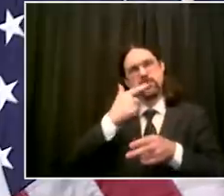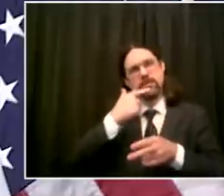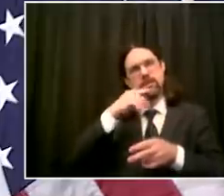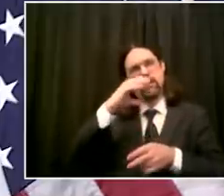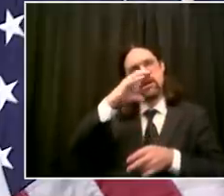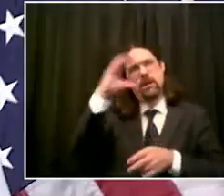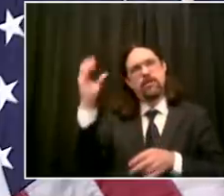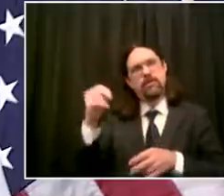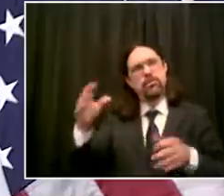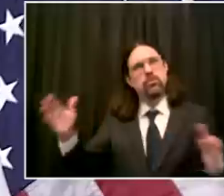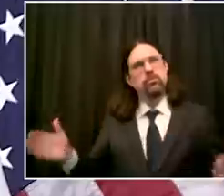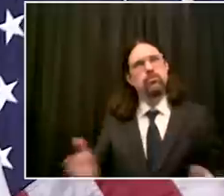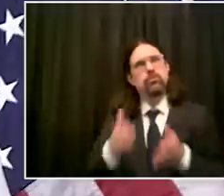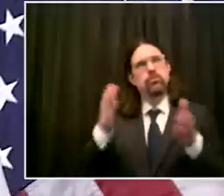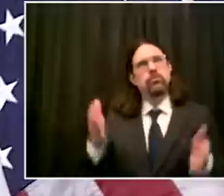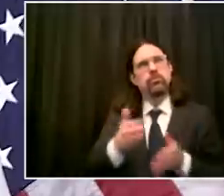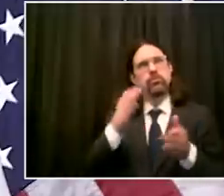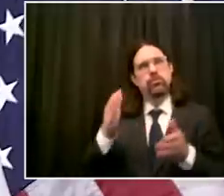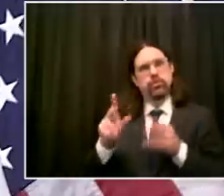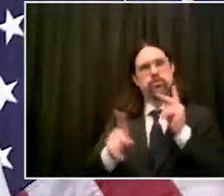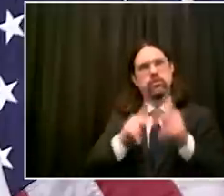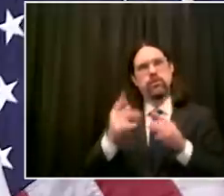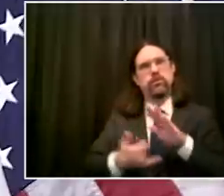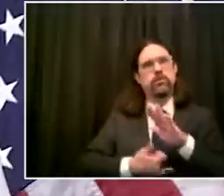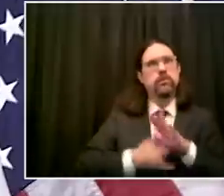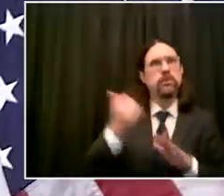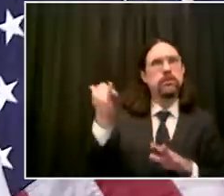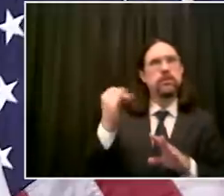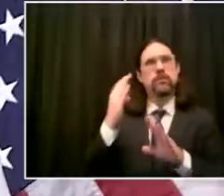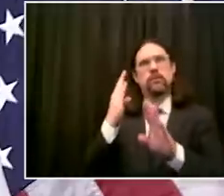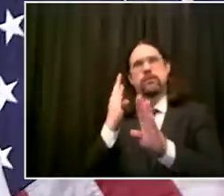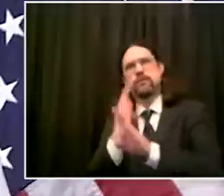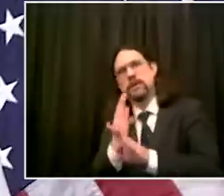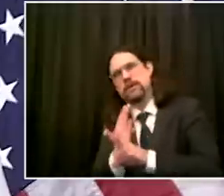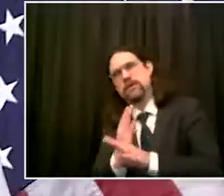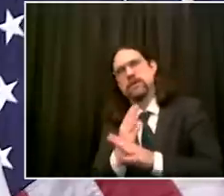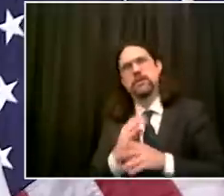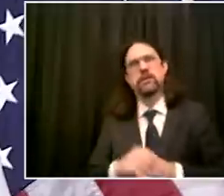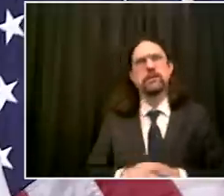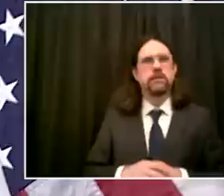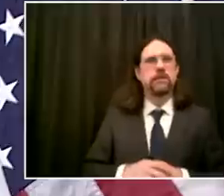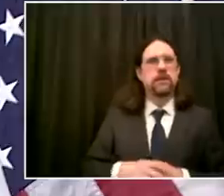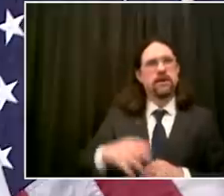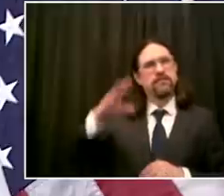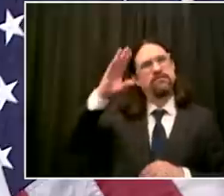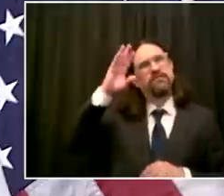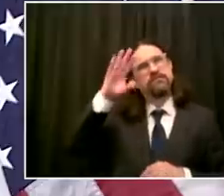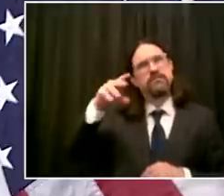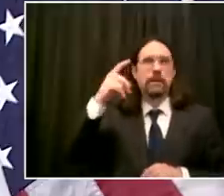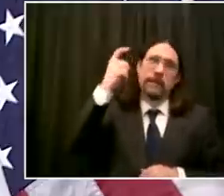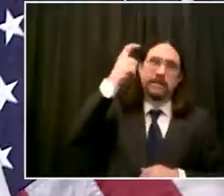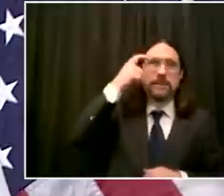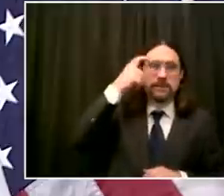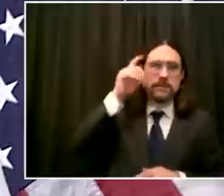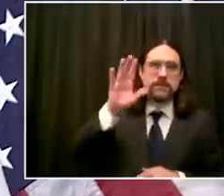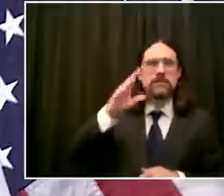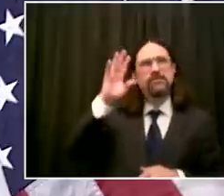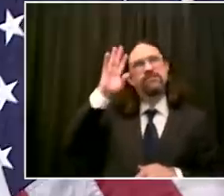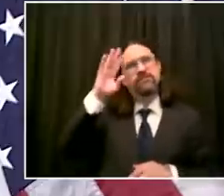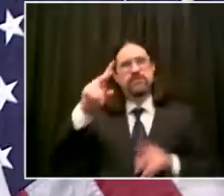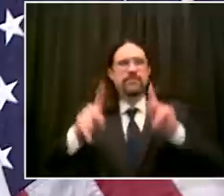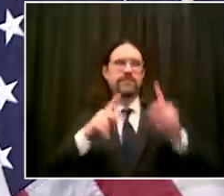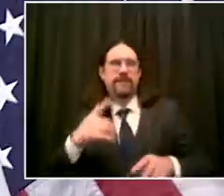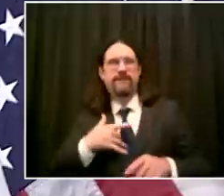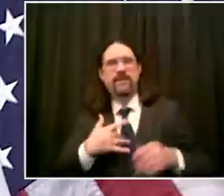for the opposite problem if everyone starts turning to cars that will create a whole new problem it is a legitimate point that companies should think